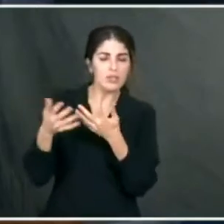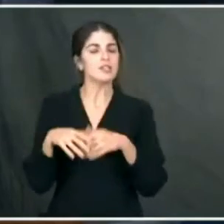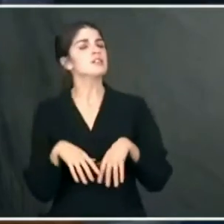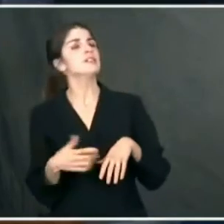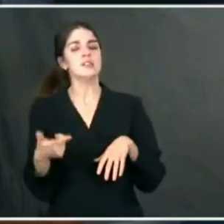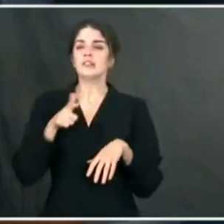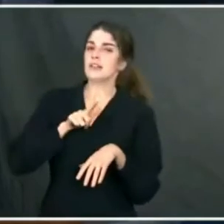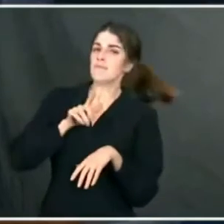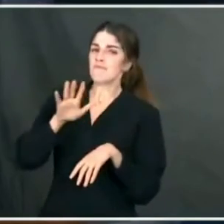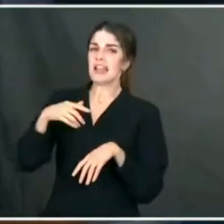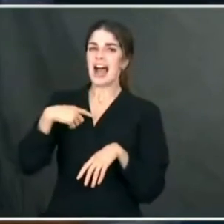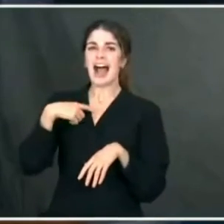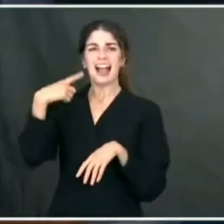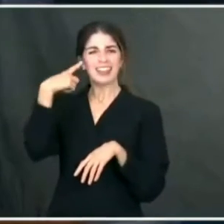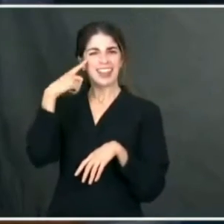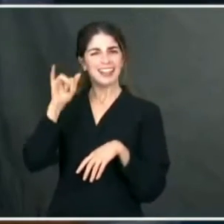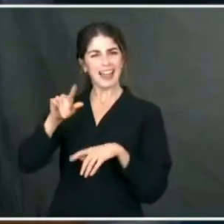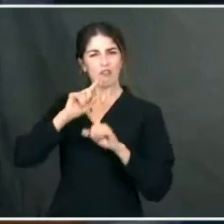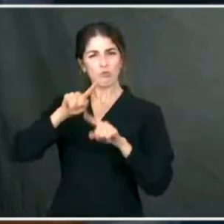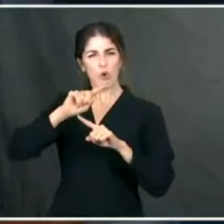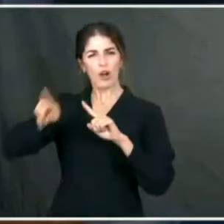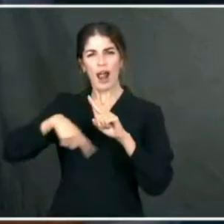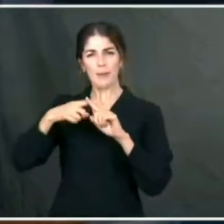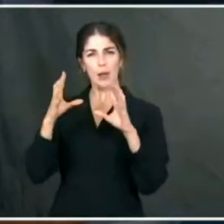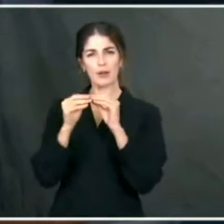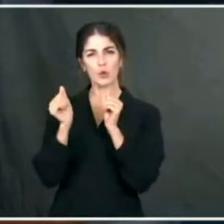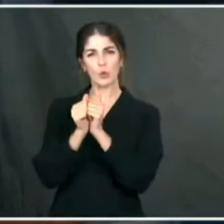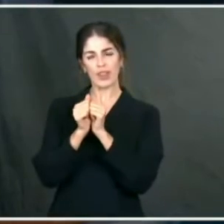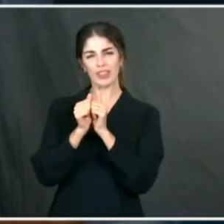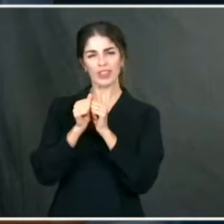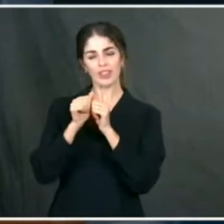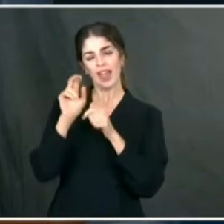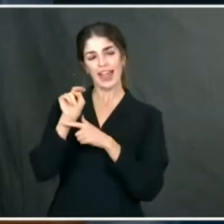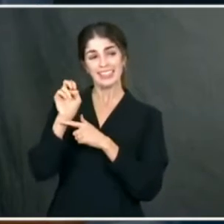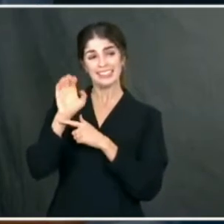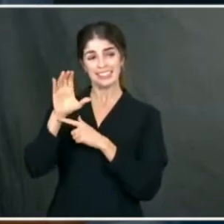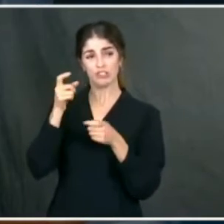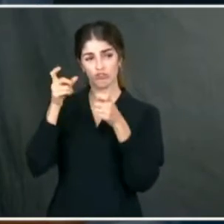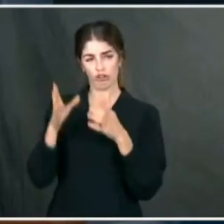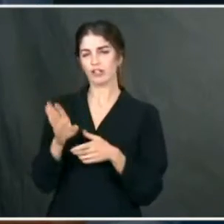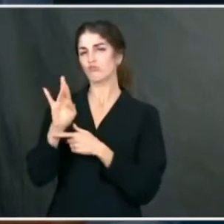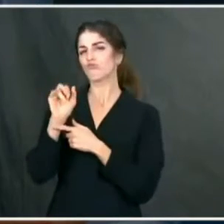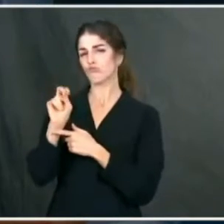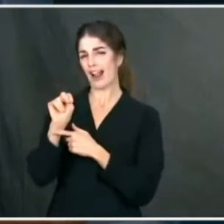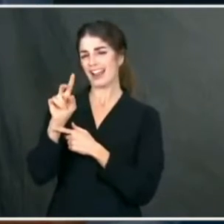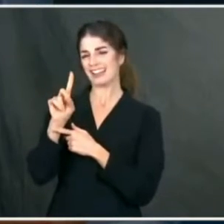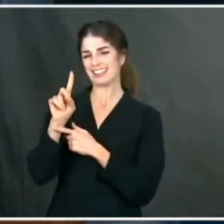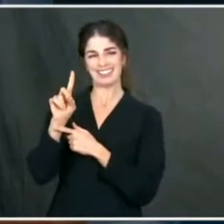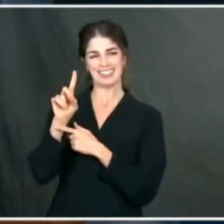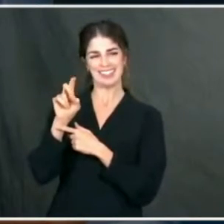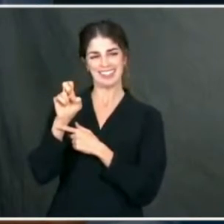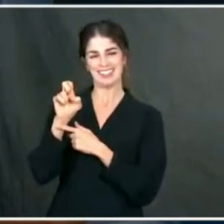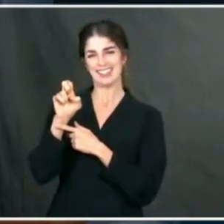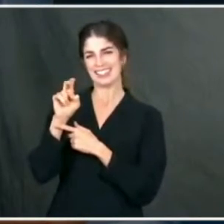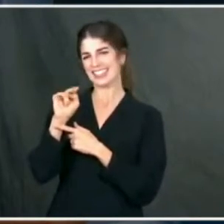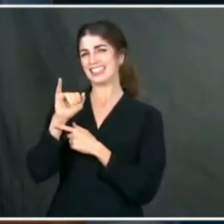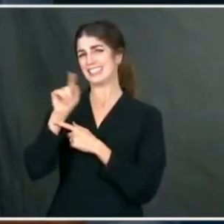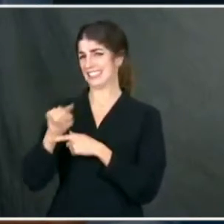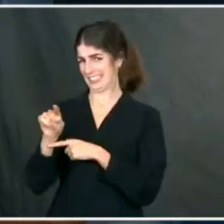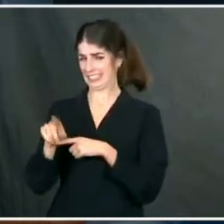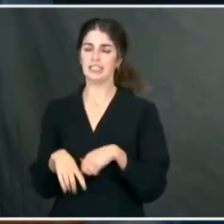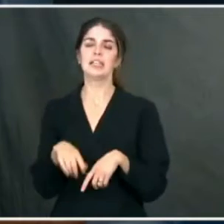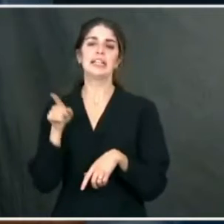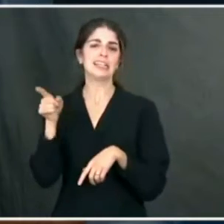I think the reporting was around a meeting with NEC director Brian Deese. I spoke with him earlier today. He is definitely going to be